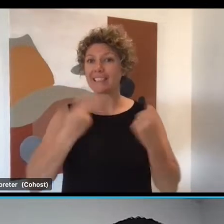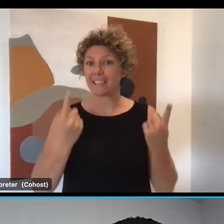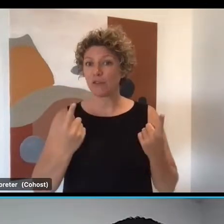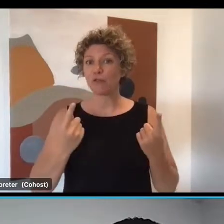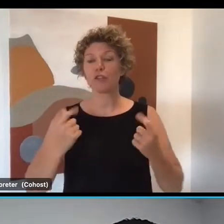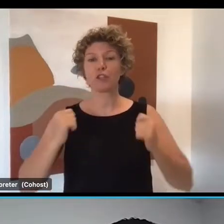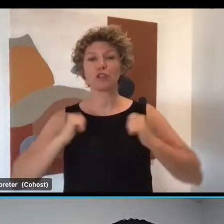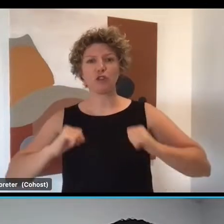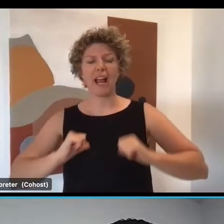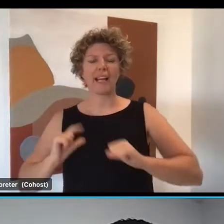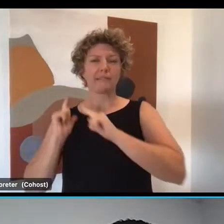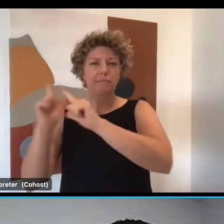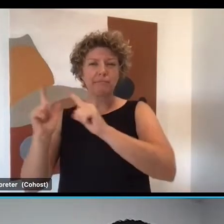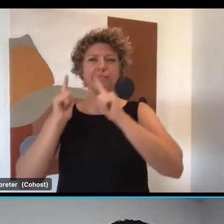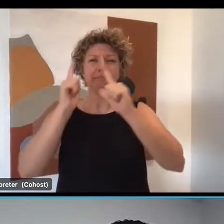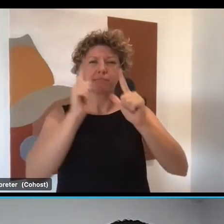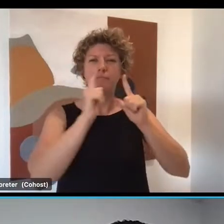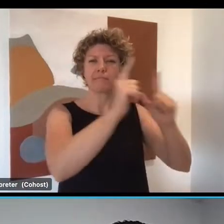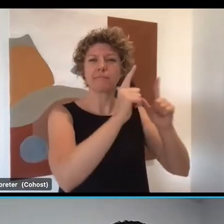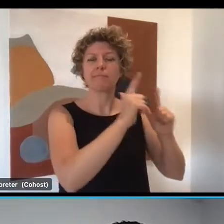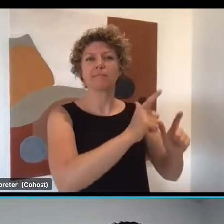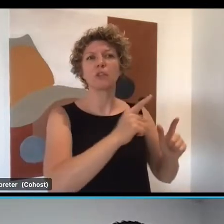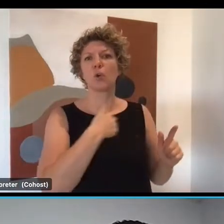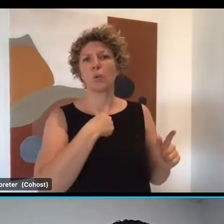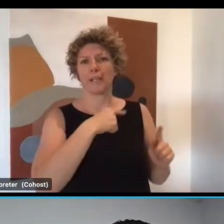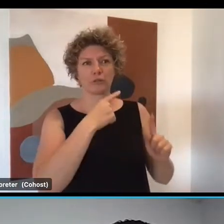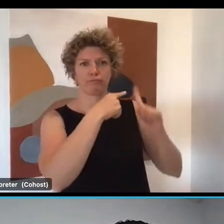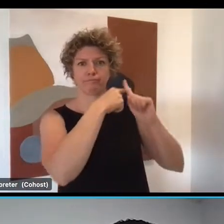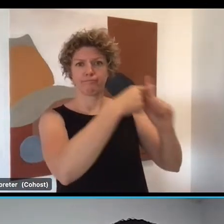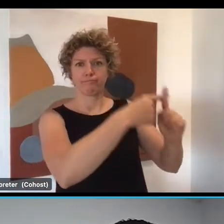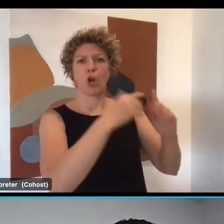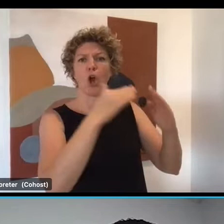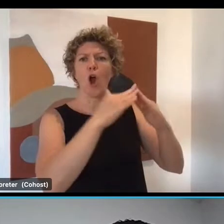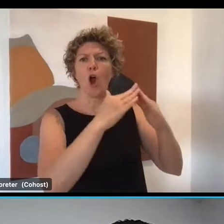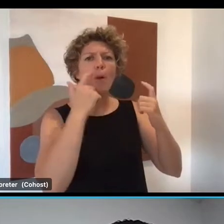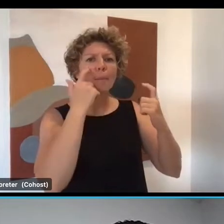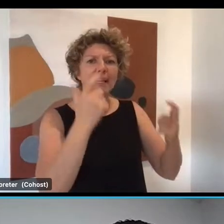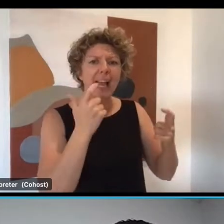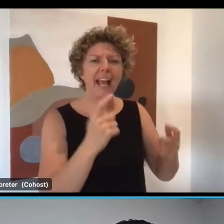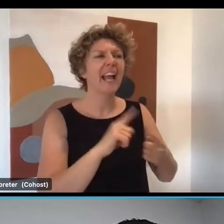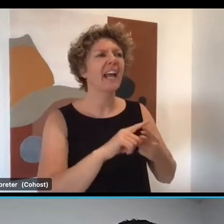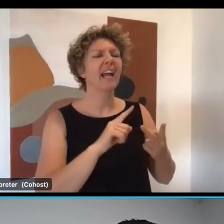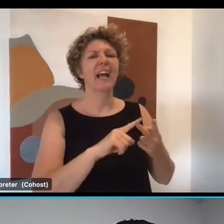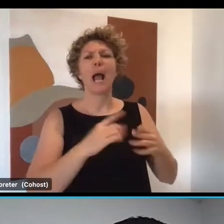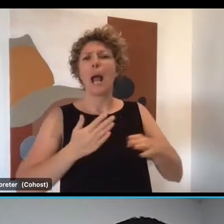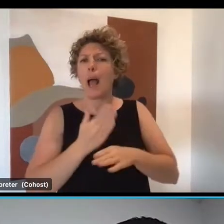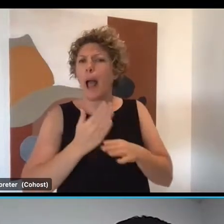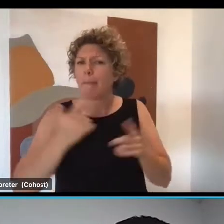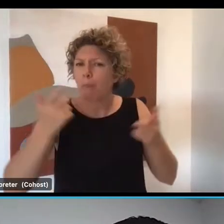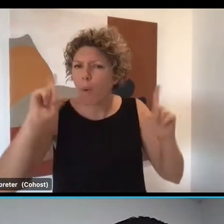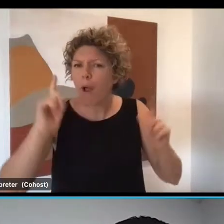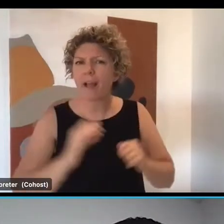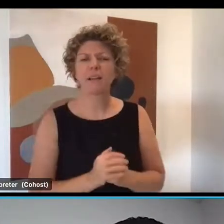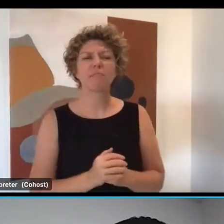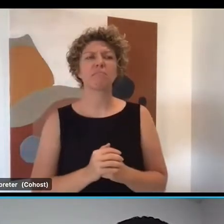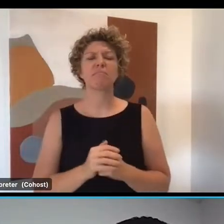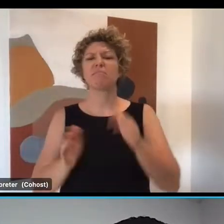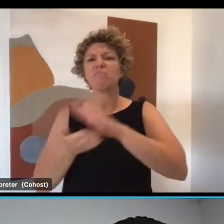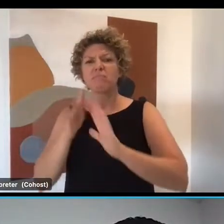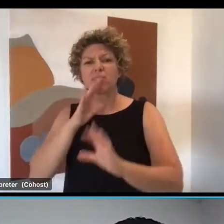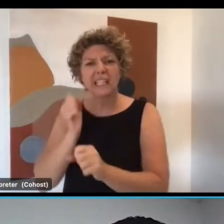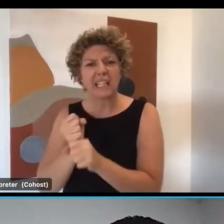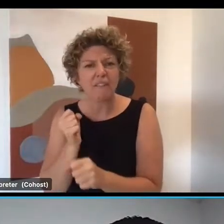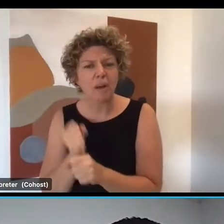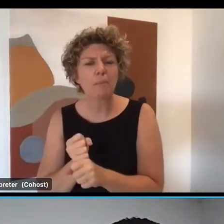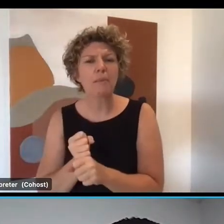forums targeting home care providers, registered training organisations, employment providers, government representatives